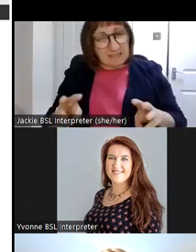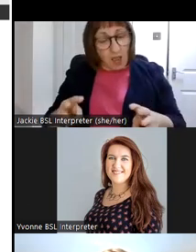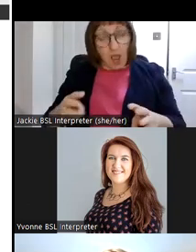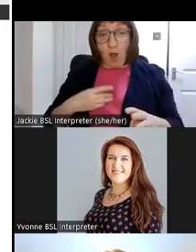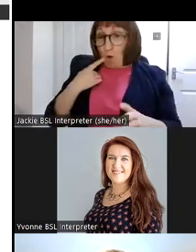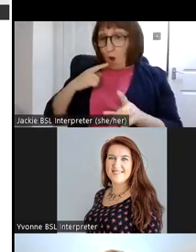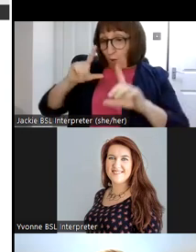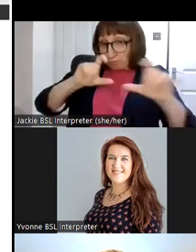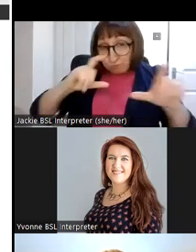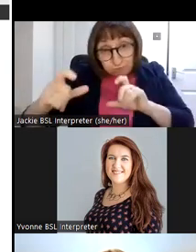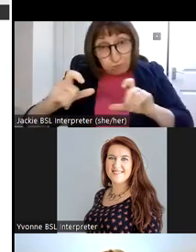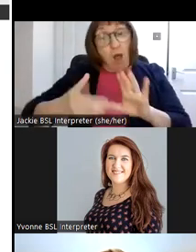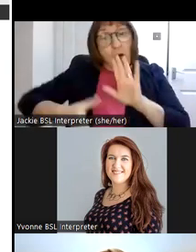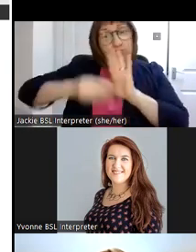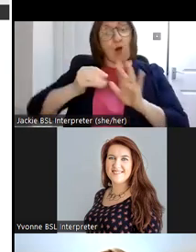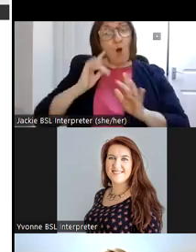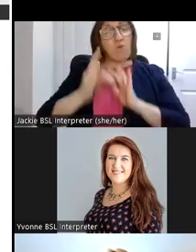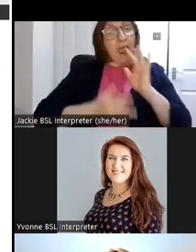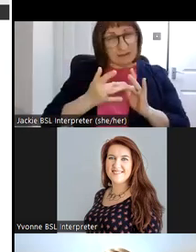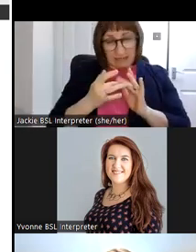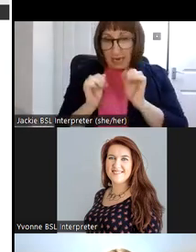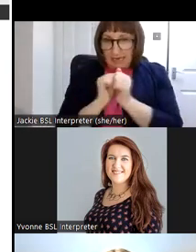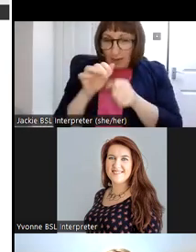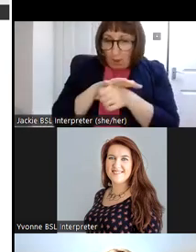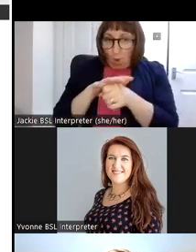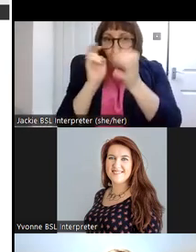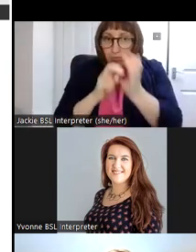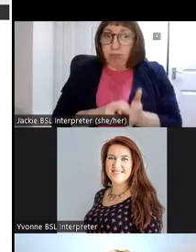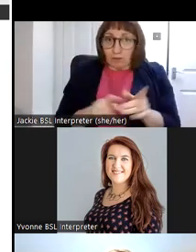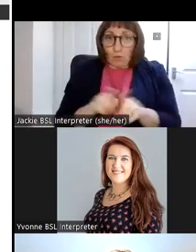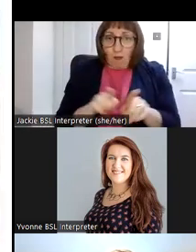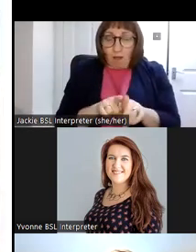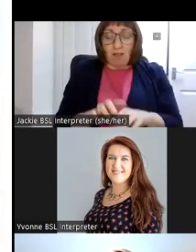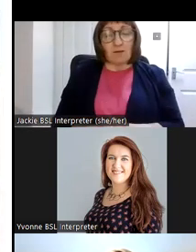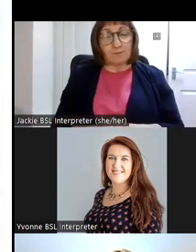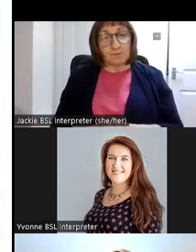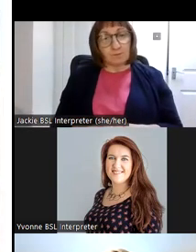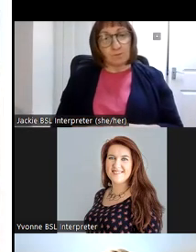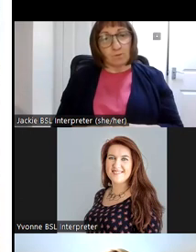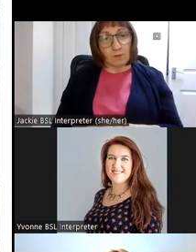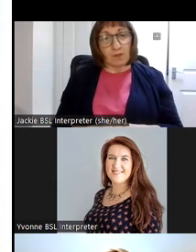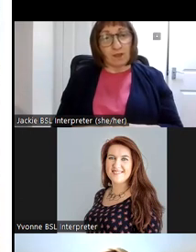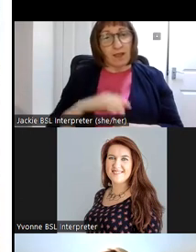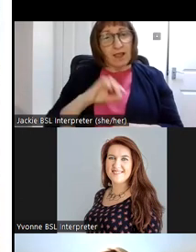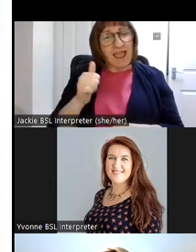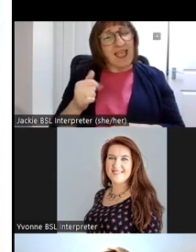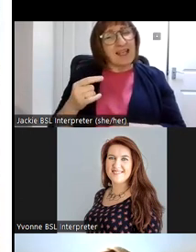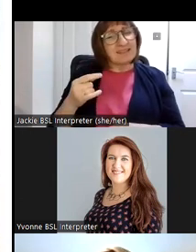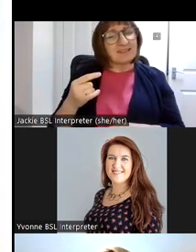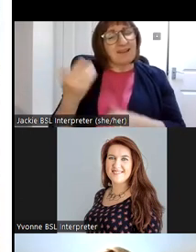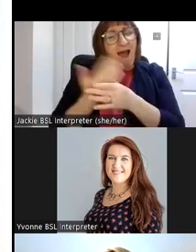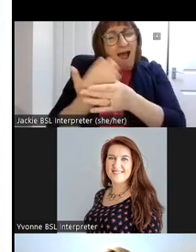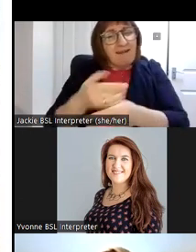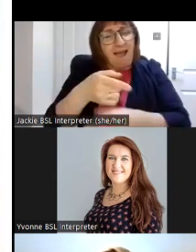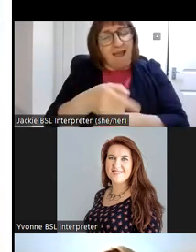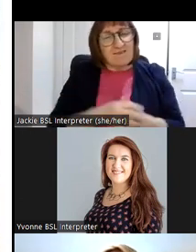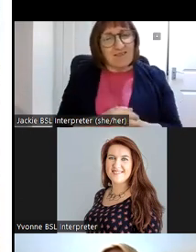said on our website so it it keeps the details locally uh our next archive uh is